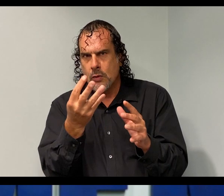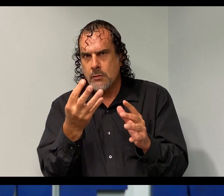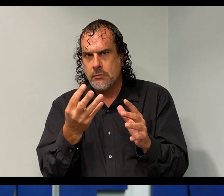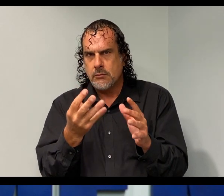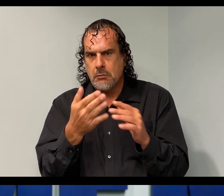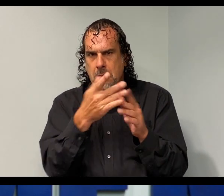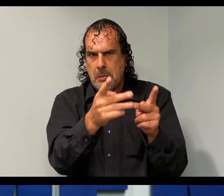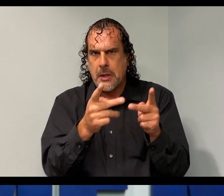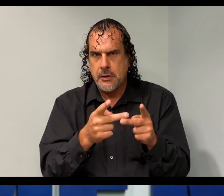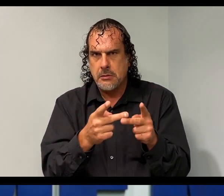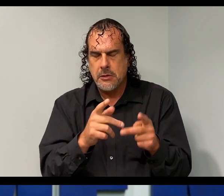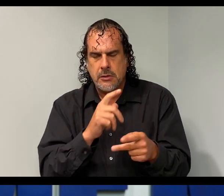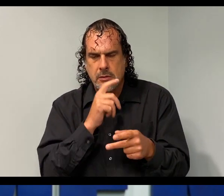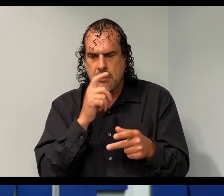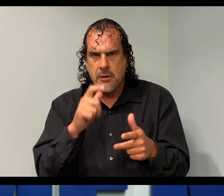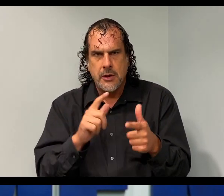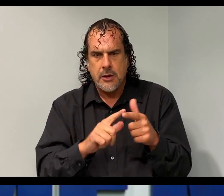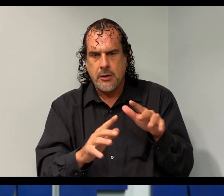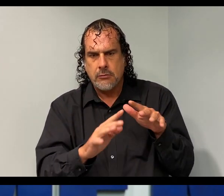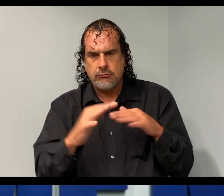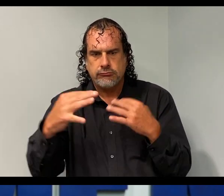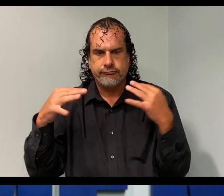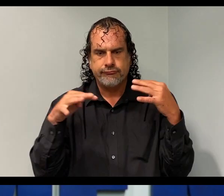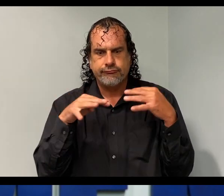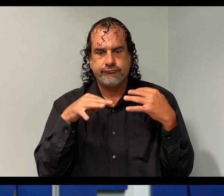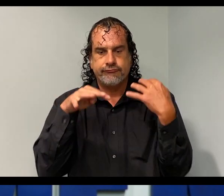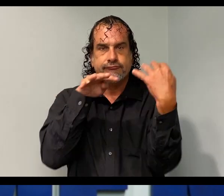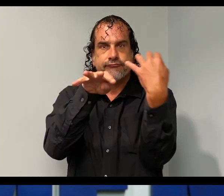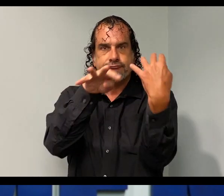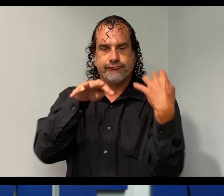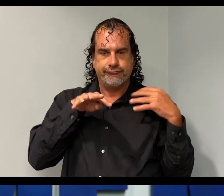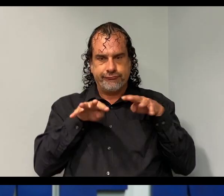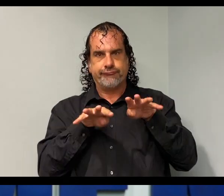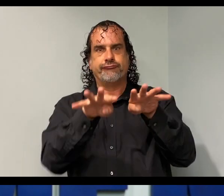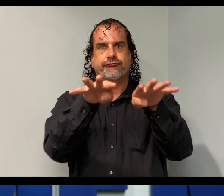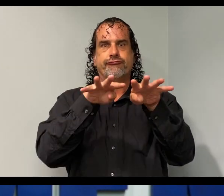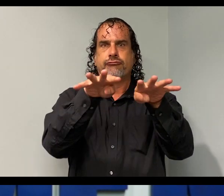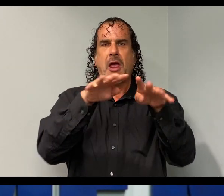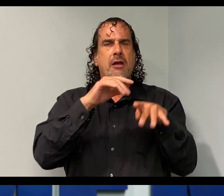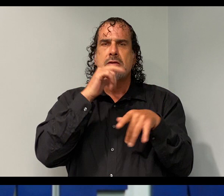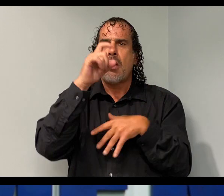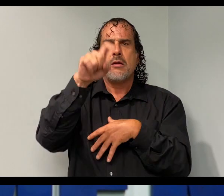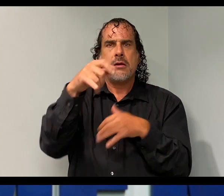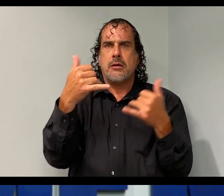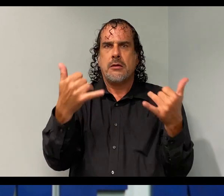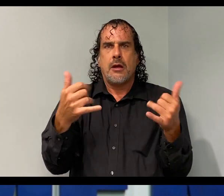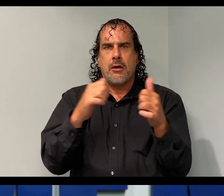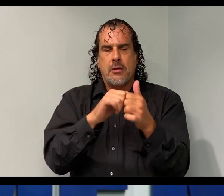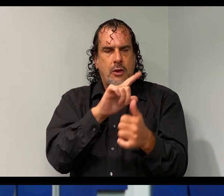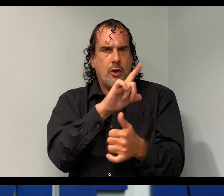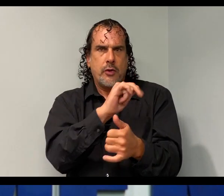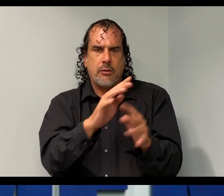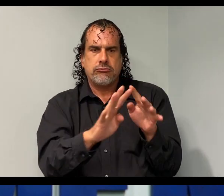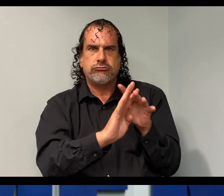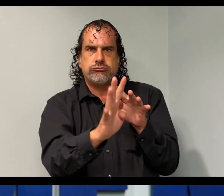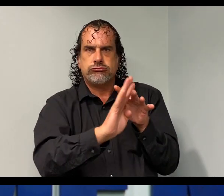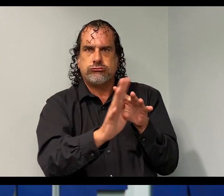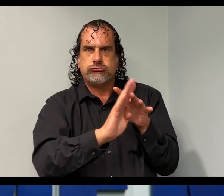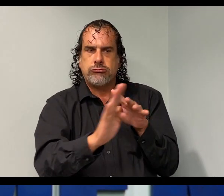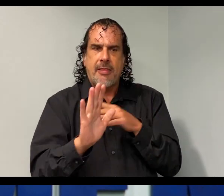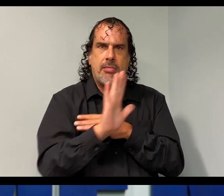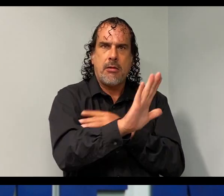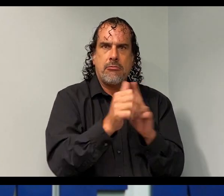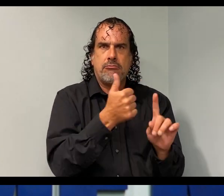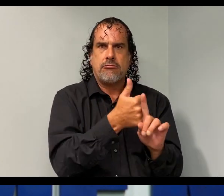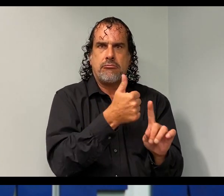necessary. No need for contraflow at this time. So, it looks like Louisiana will be handling all of their evacuations on a